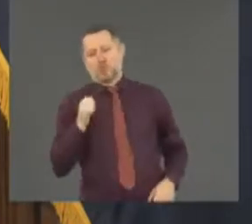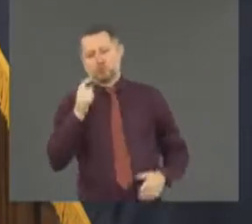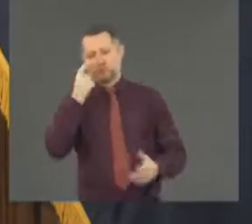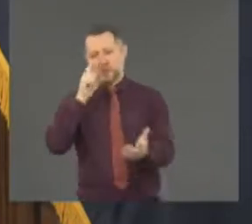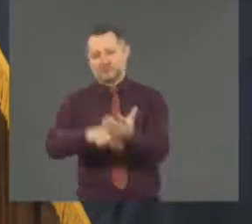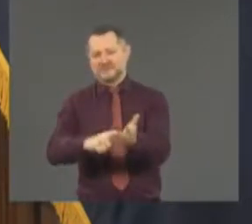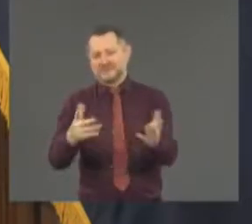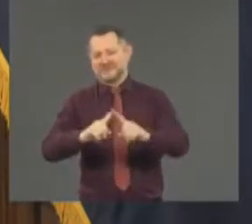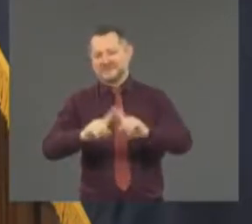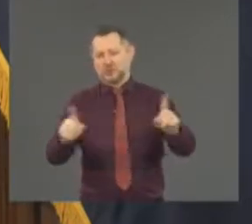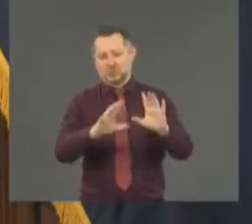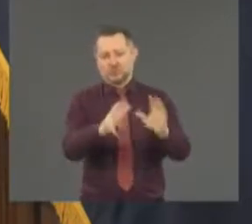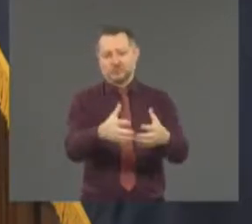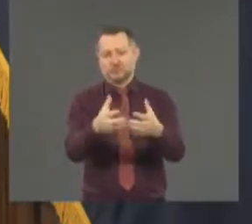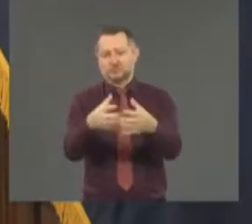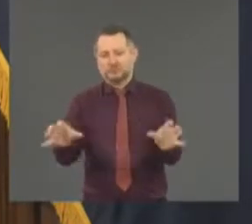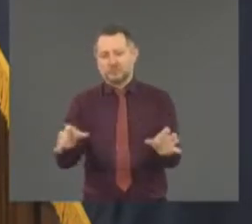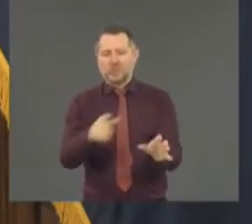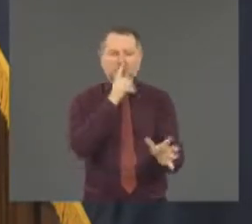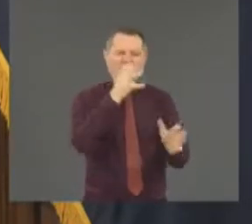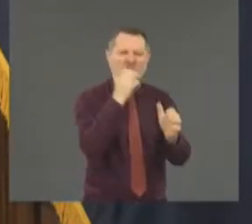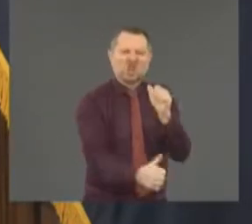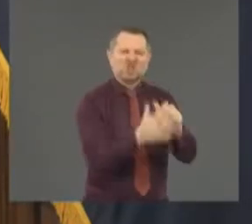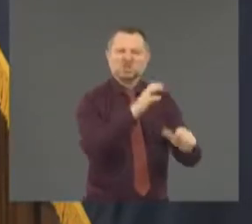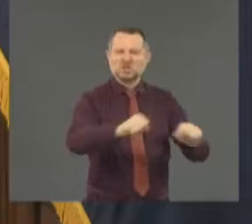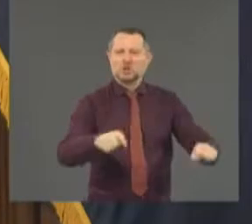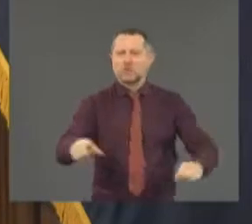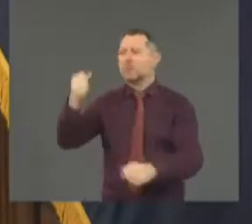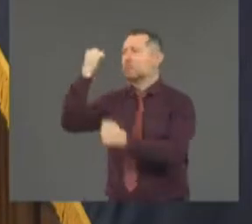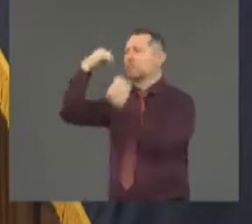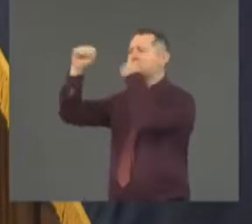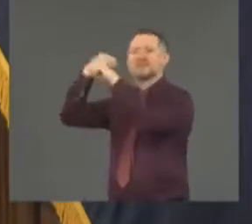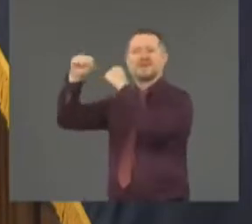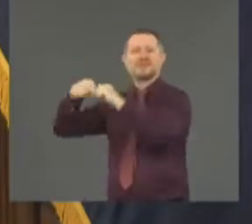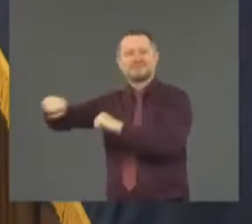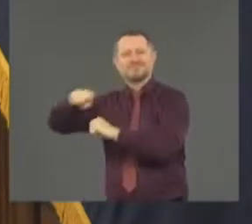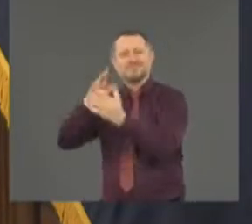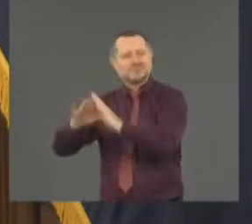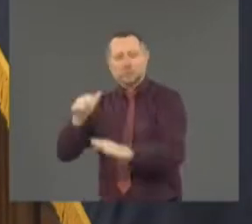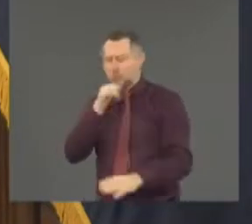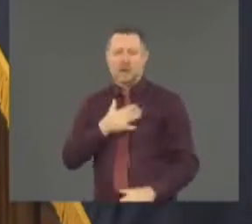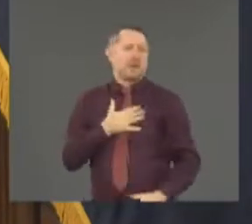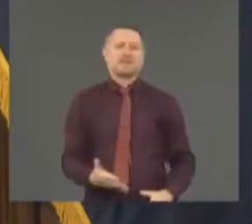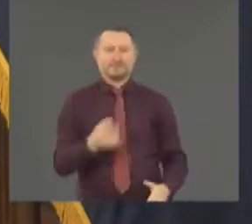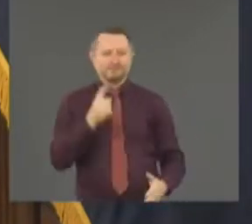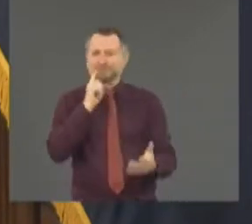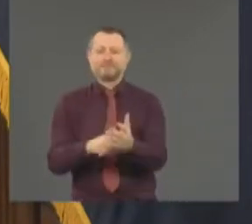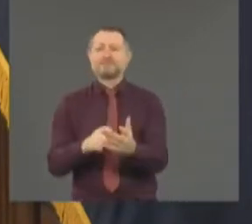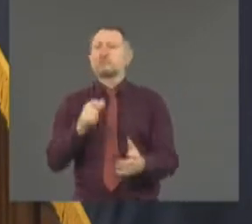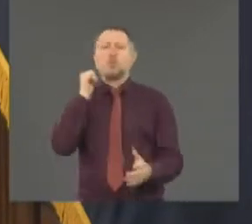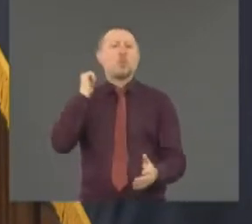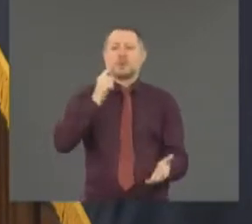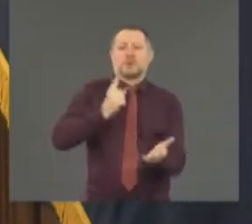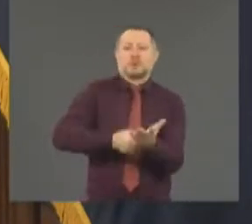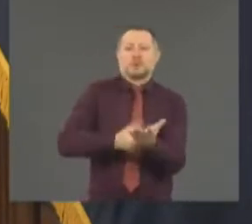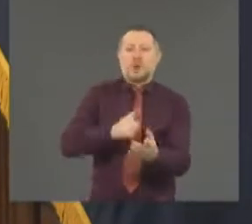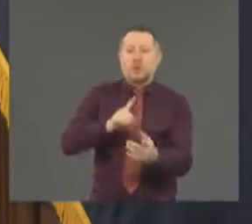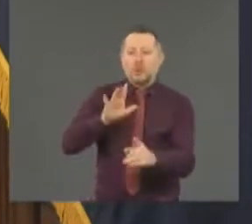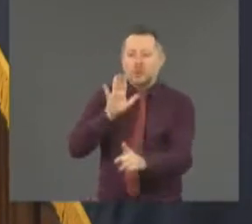want to speak about the killing of Mr. Floyd. The president wants to talk about just looting